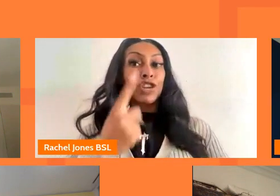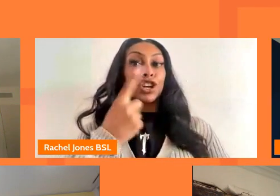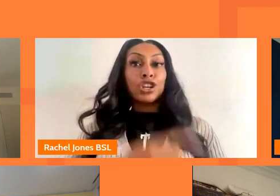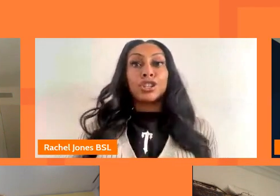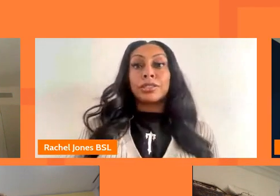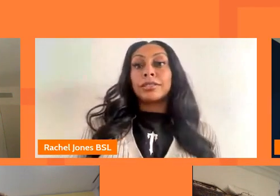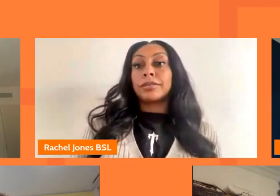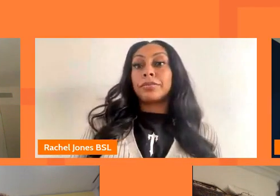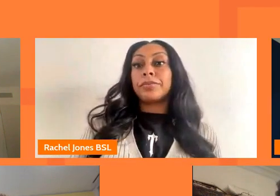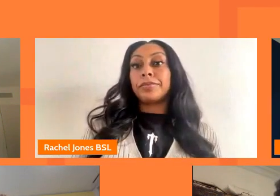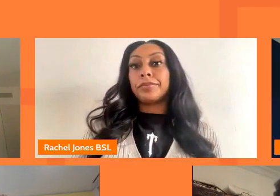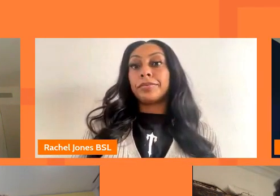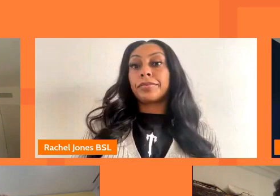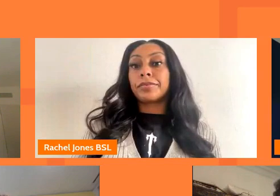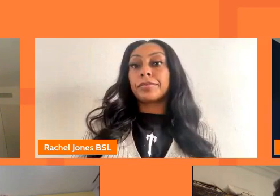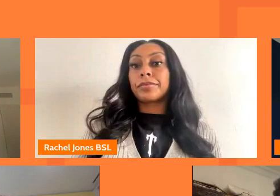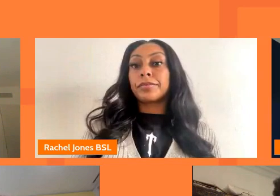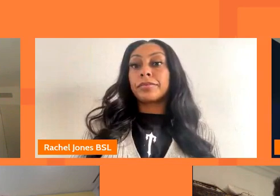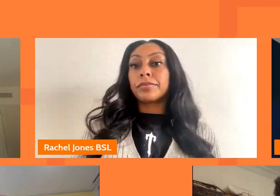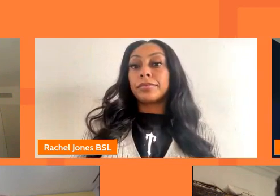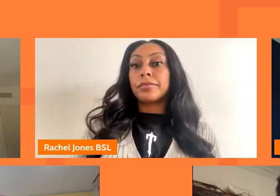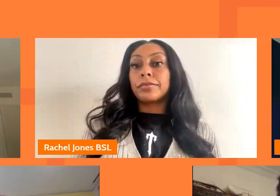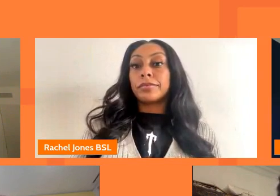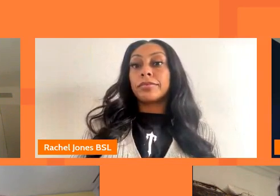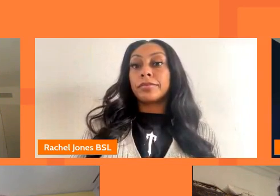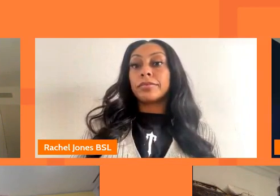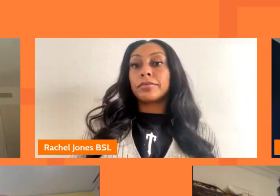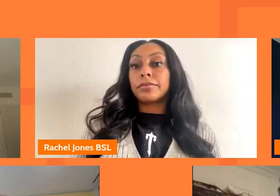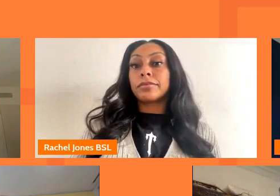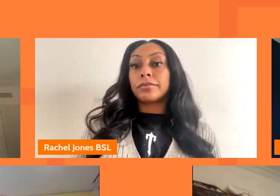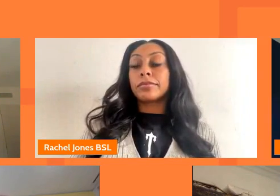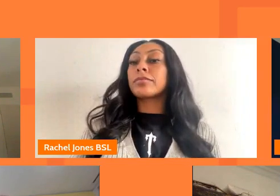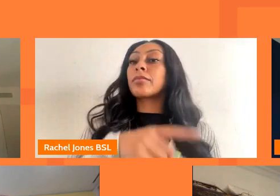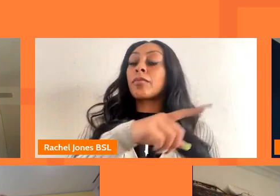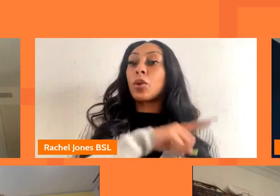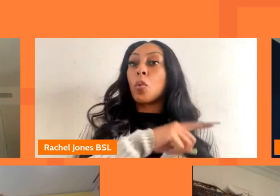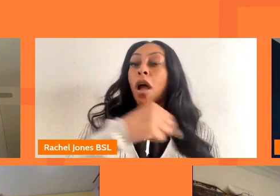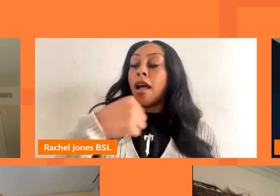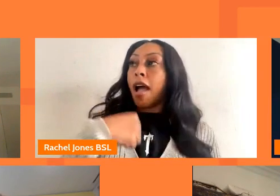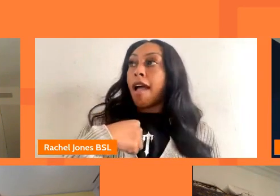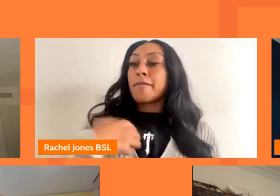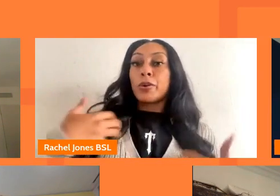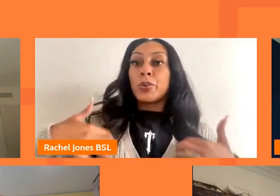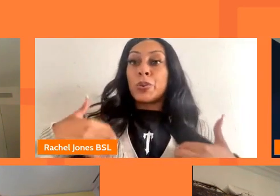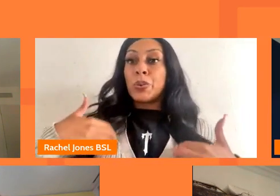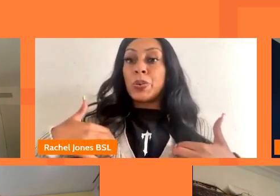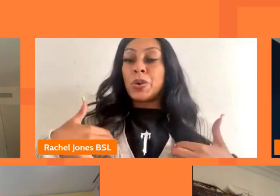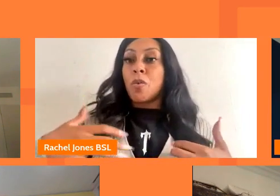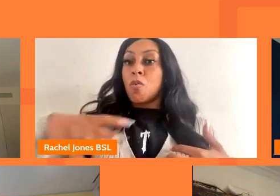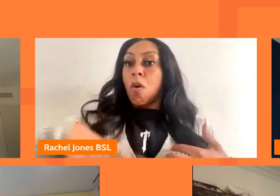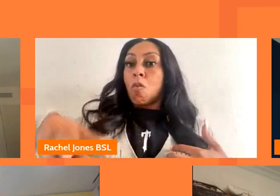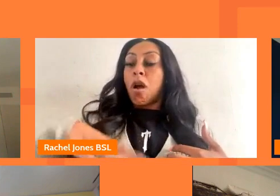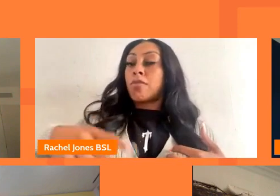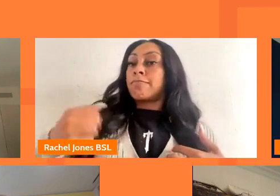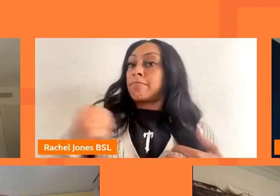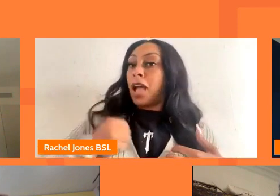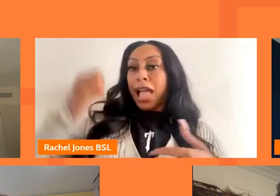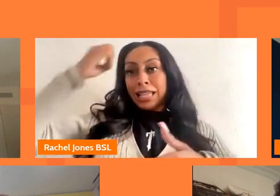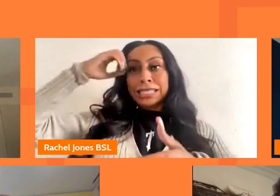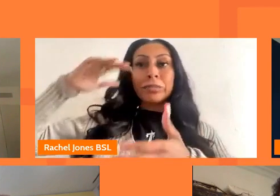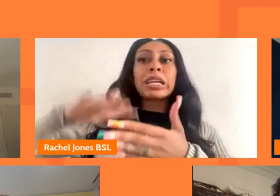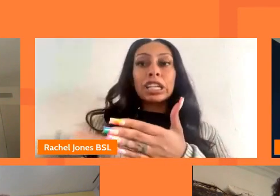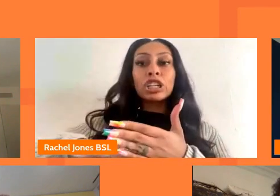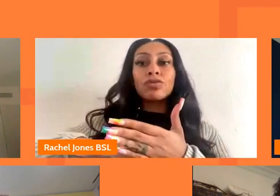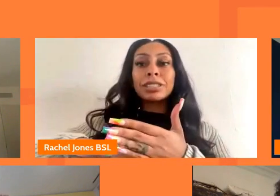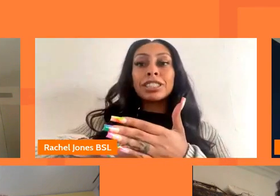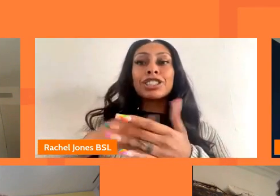yeah i mean i think that um well the reason why i'm preoccupied with it is because um in my experience i think that every part